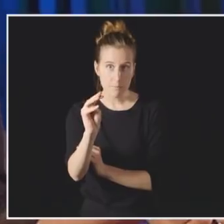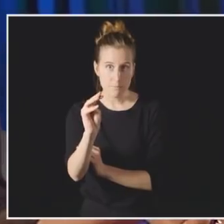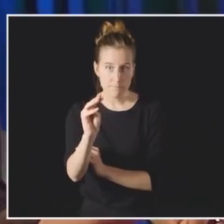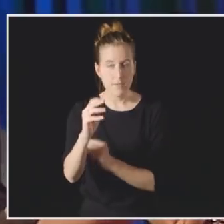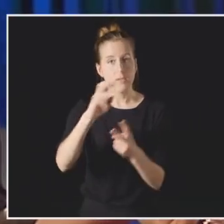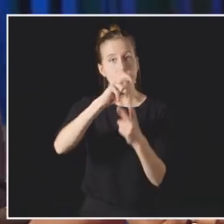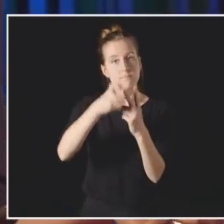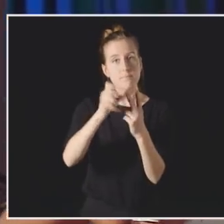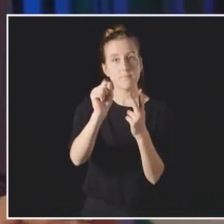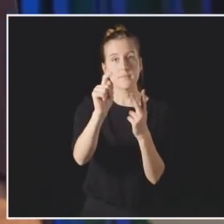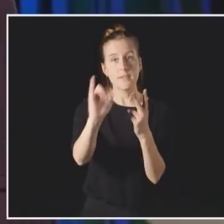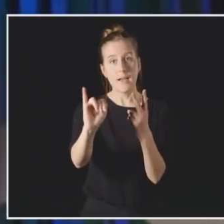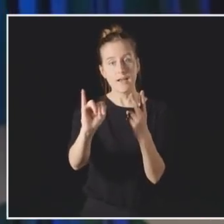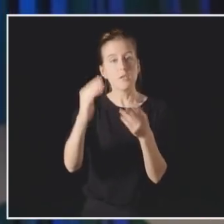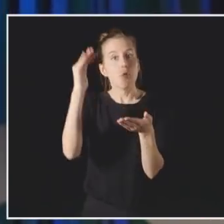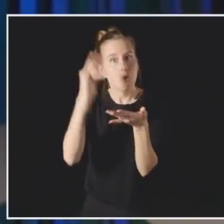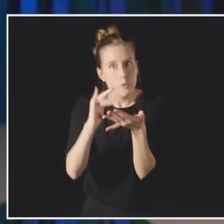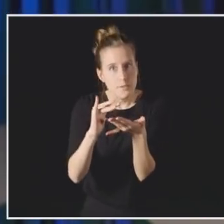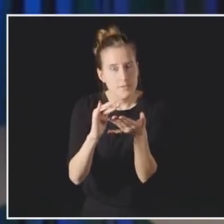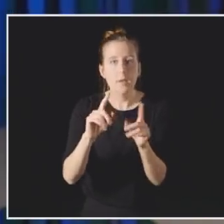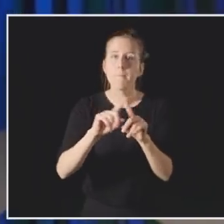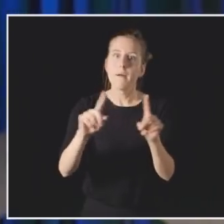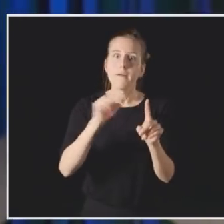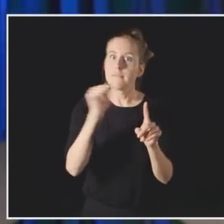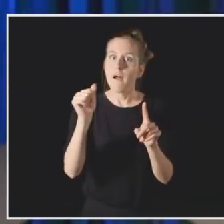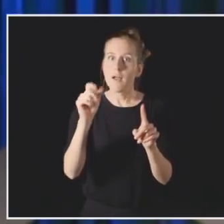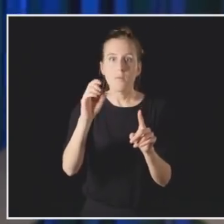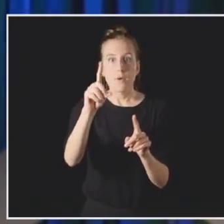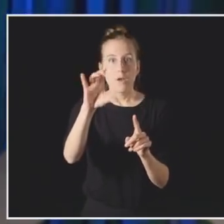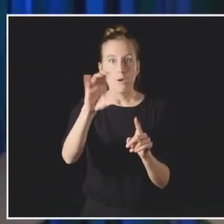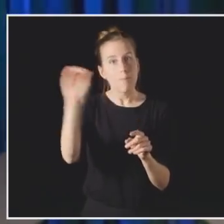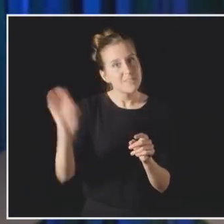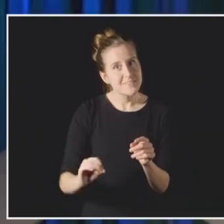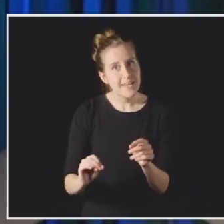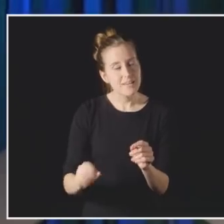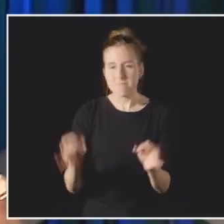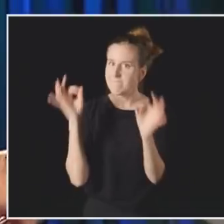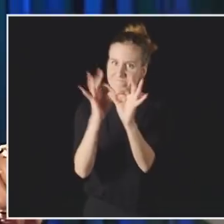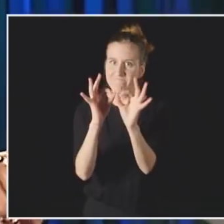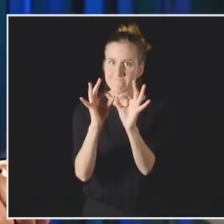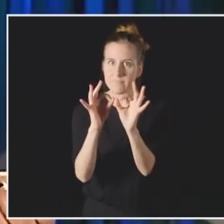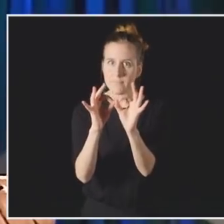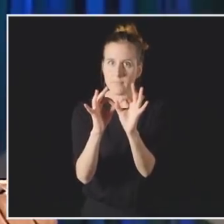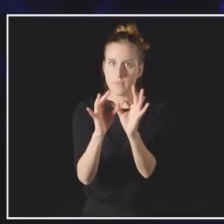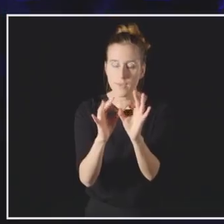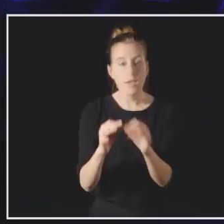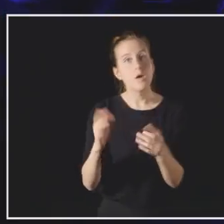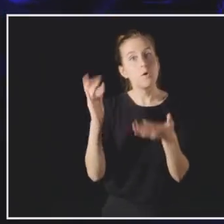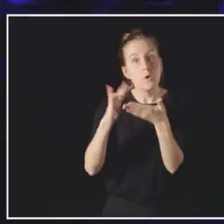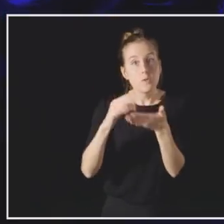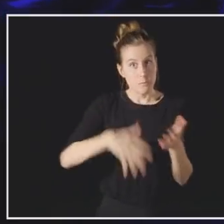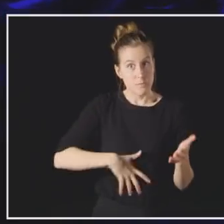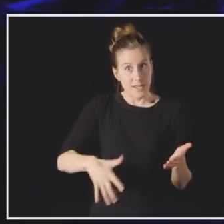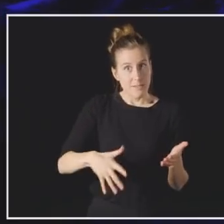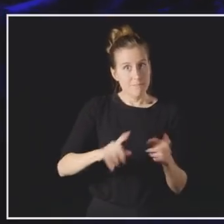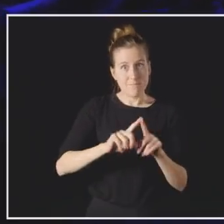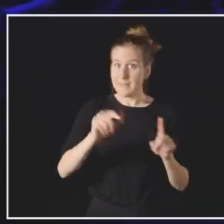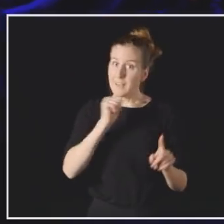100%. Contraception helps reduce undesired pregnancy, but not 100%.